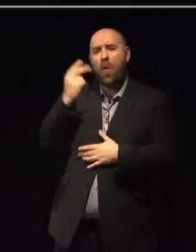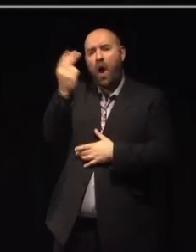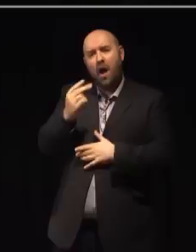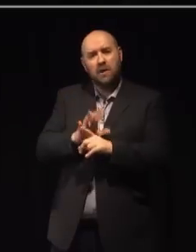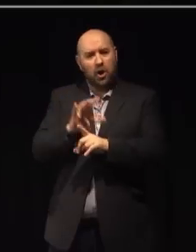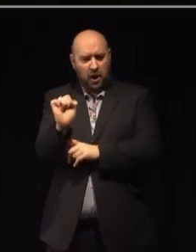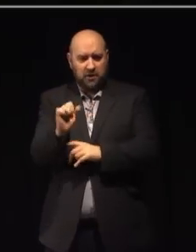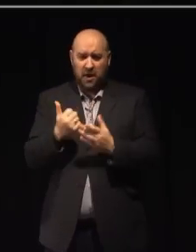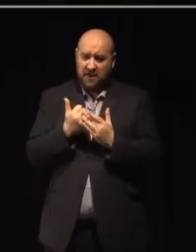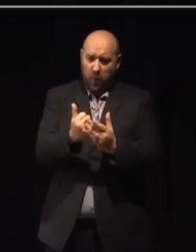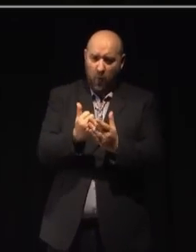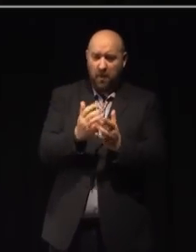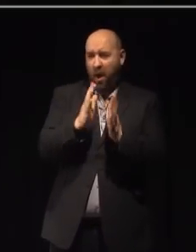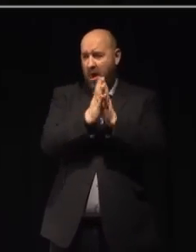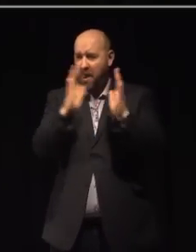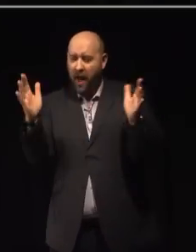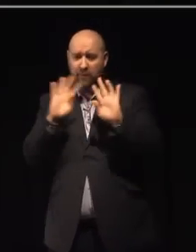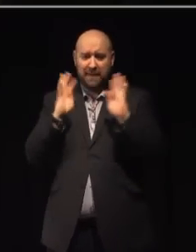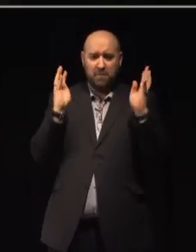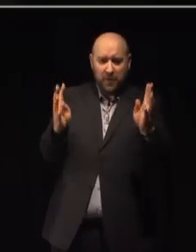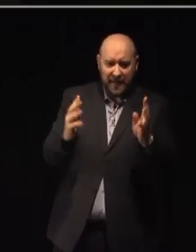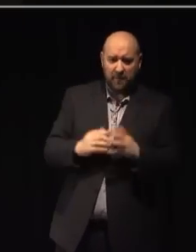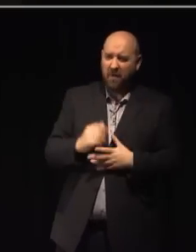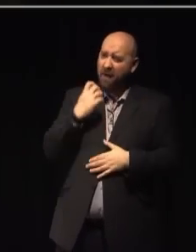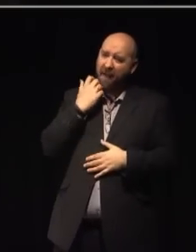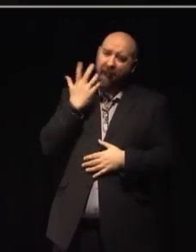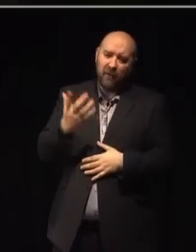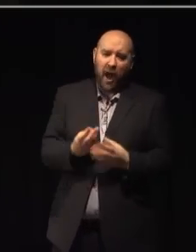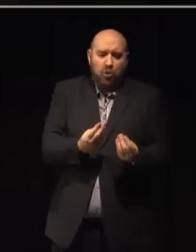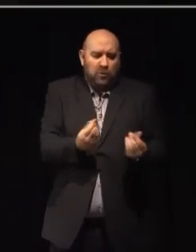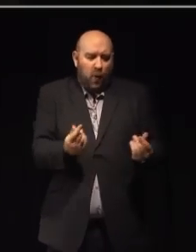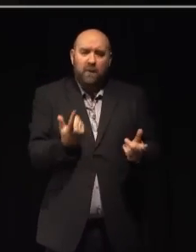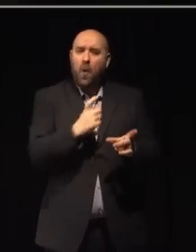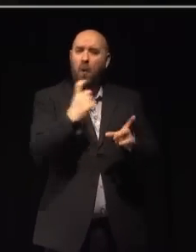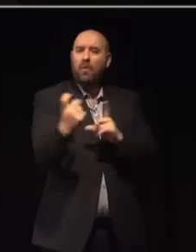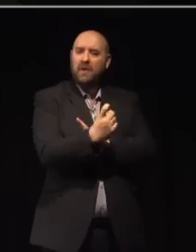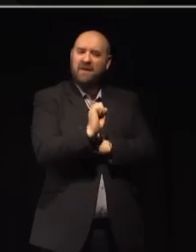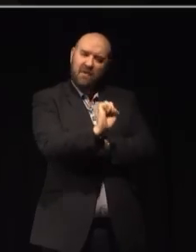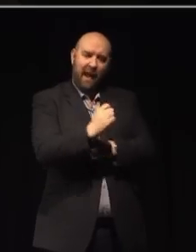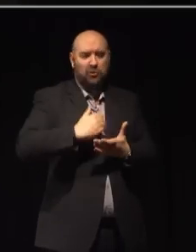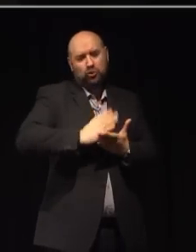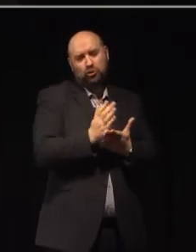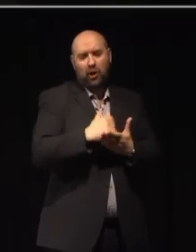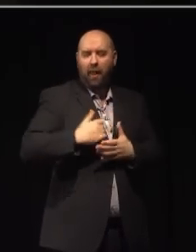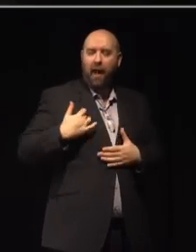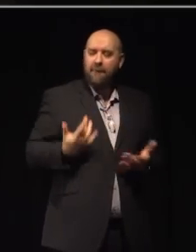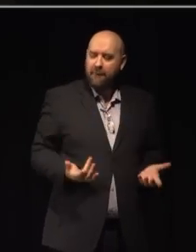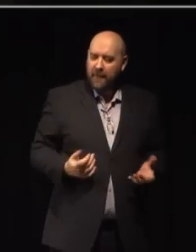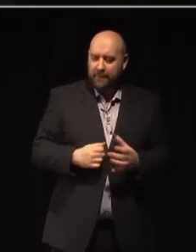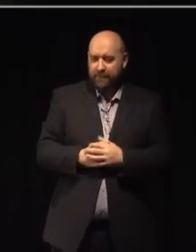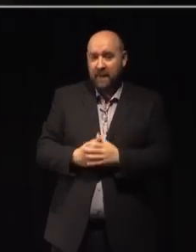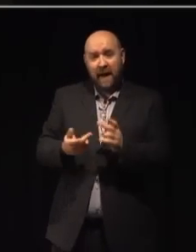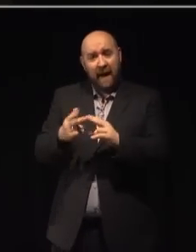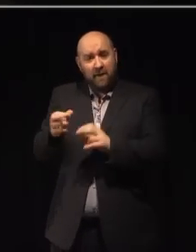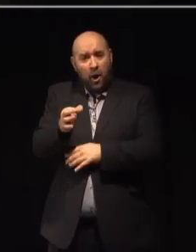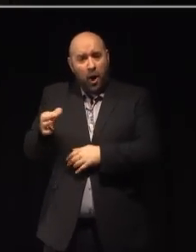venues, libraries and museums, the everyday resources of a community's shared life. If local